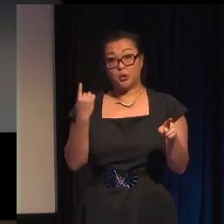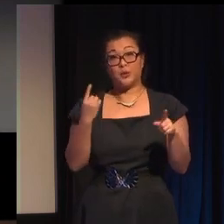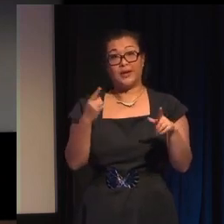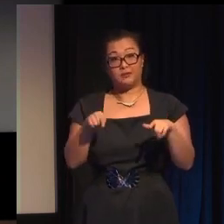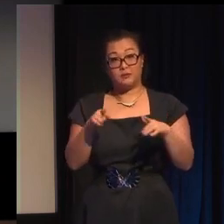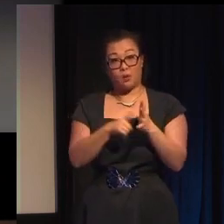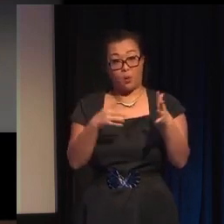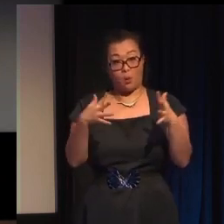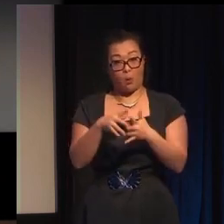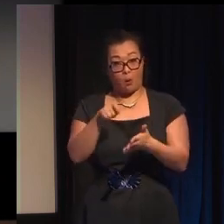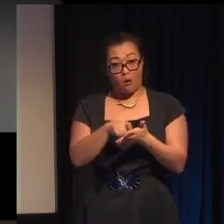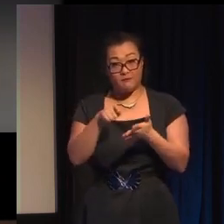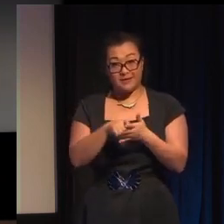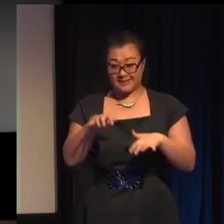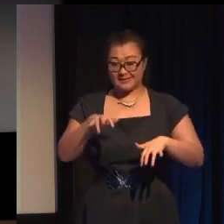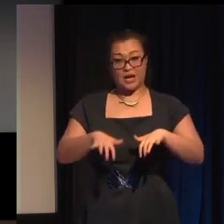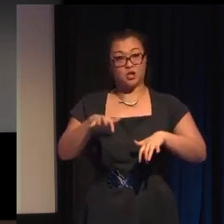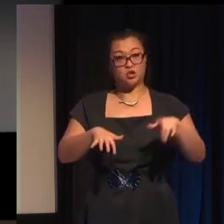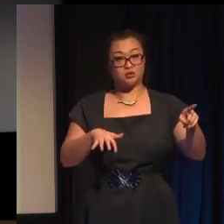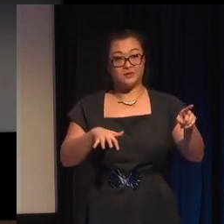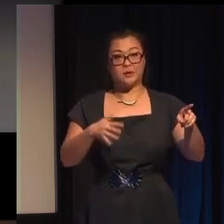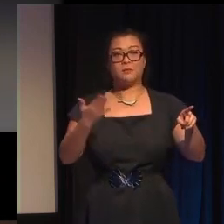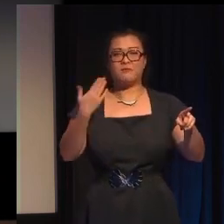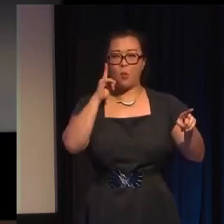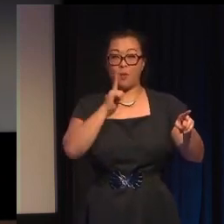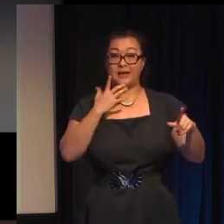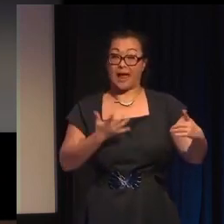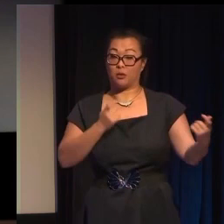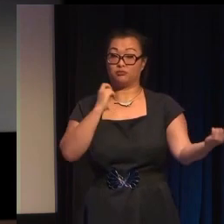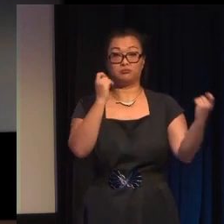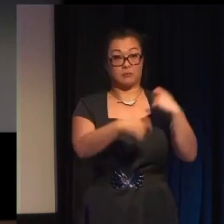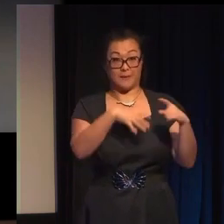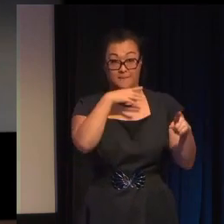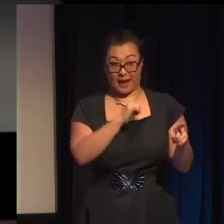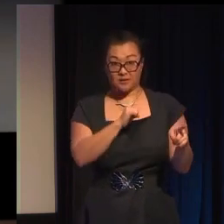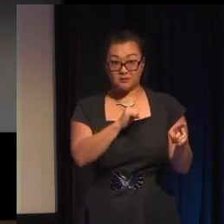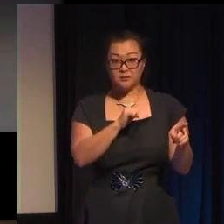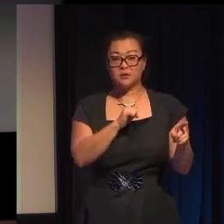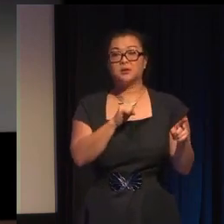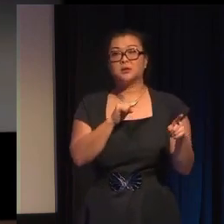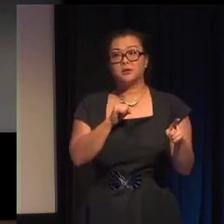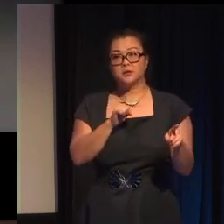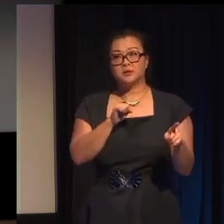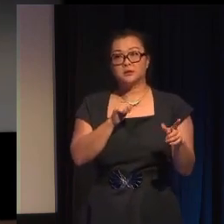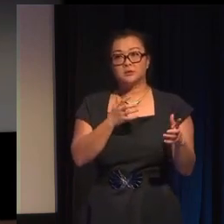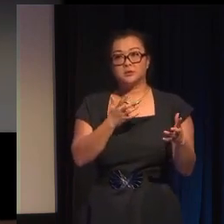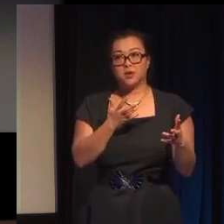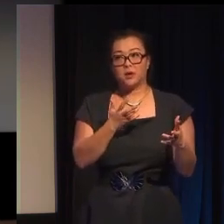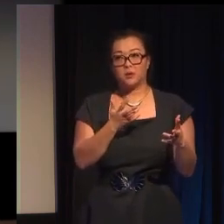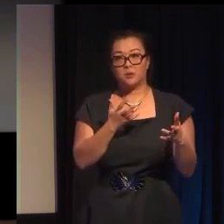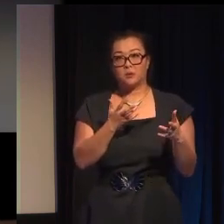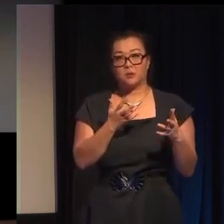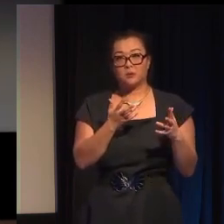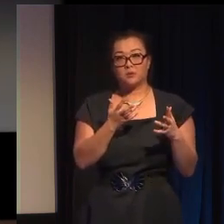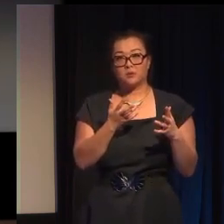man so that didn't do any favors for the overall total gender balance of the cast but it did reduce the proportion of women in the game who were serving